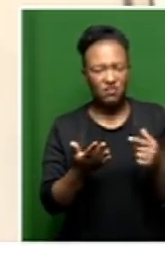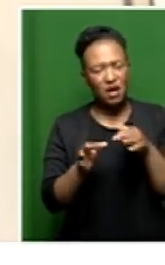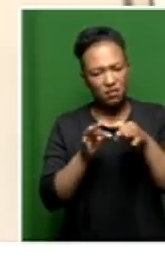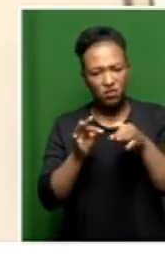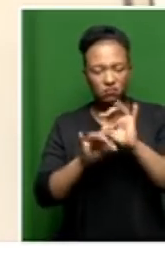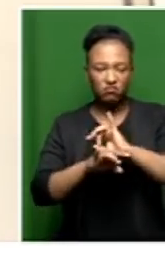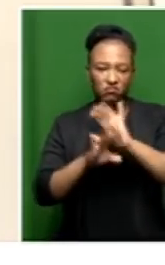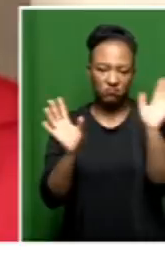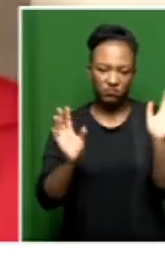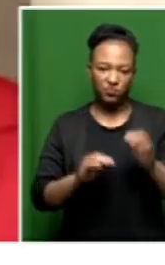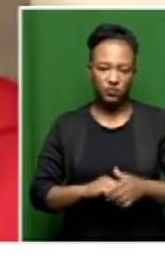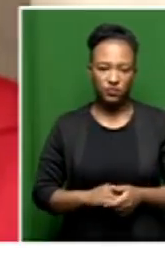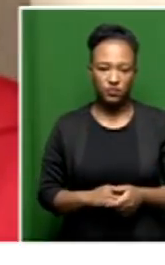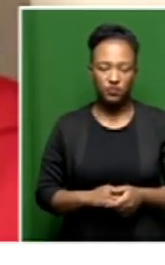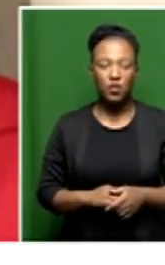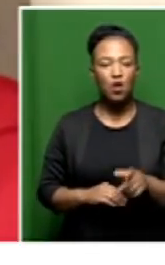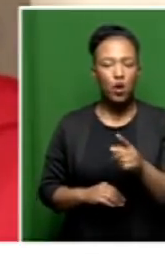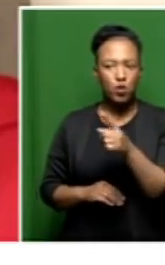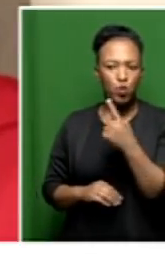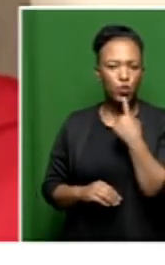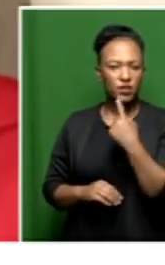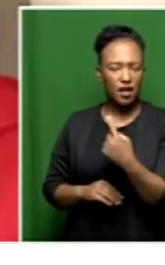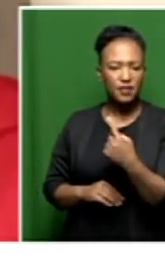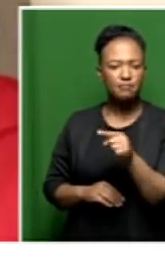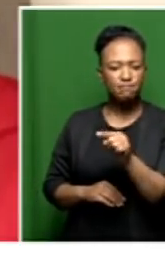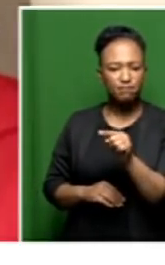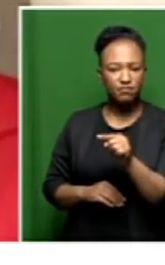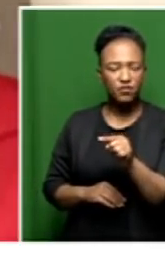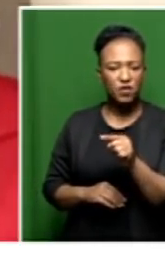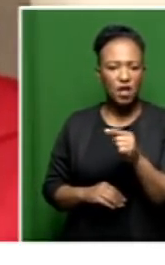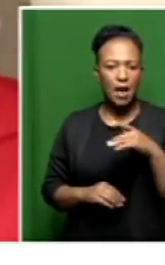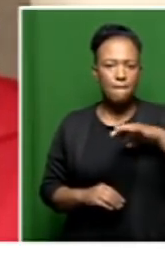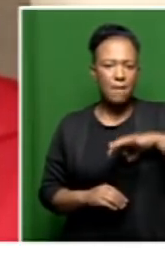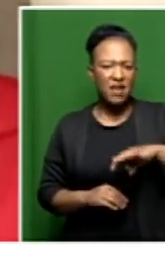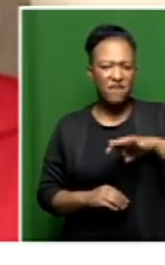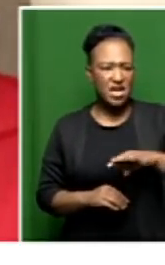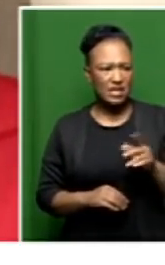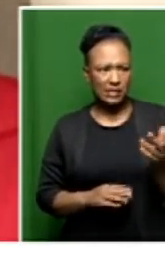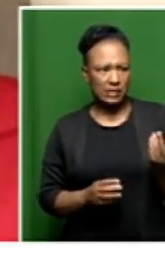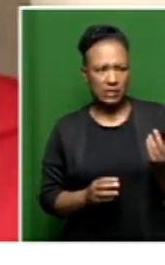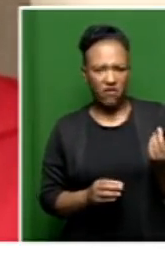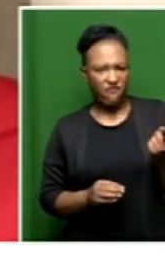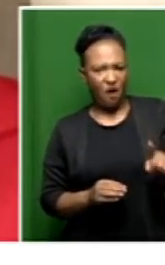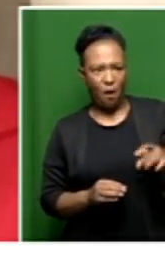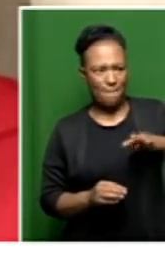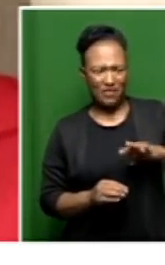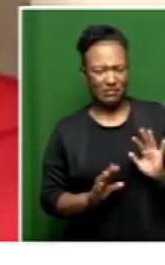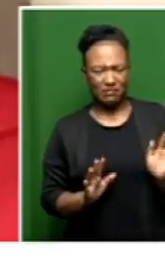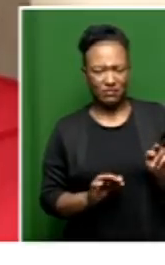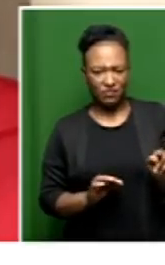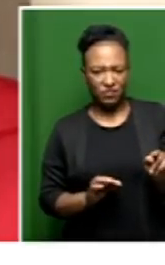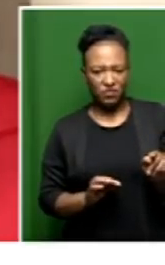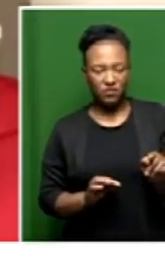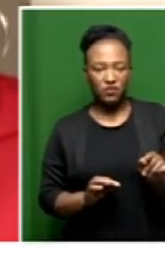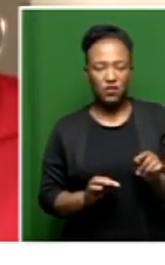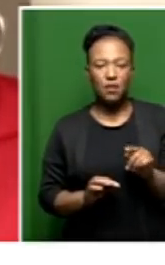clarify that. And with regards to you saying they have benefited unduly, I think I would have